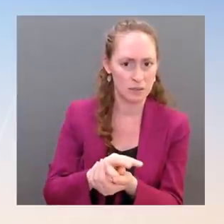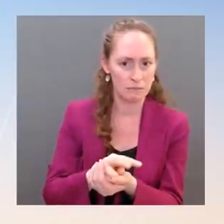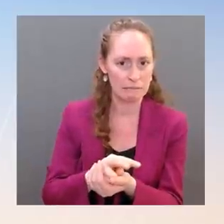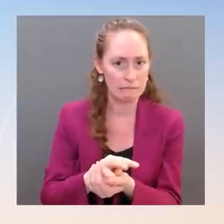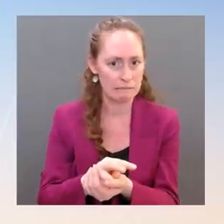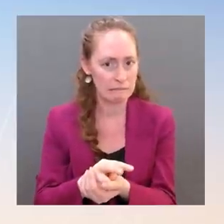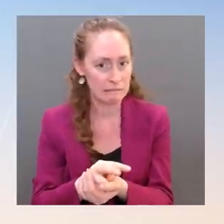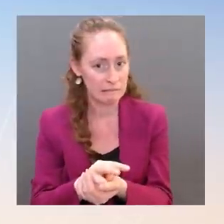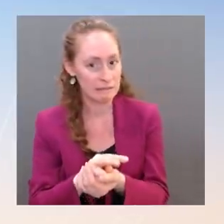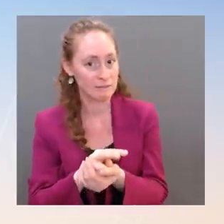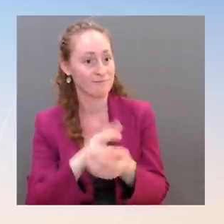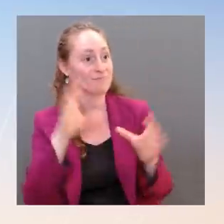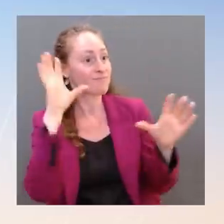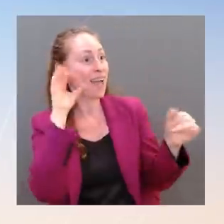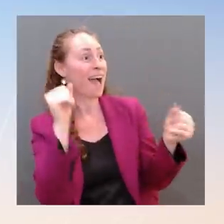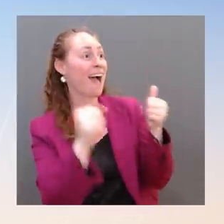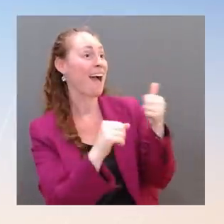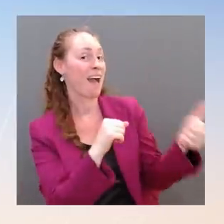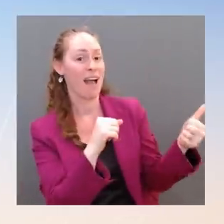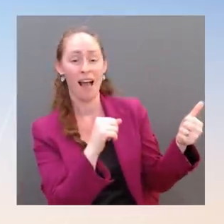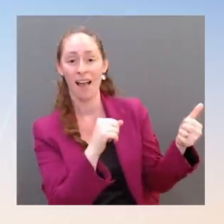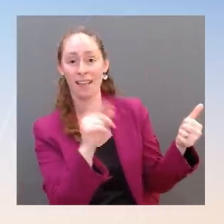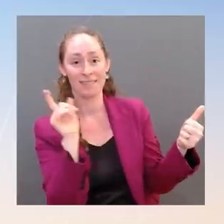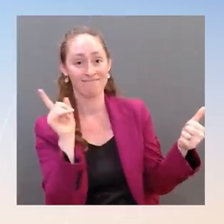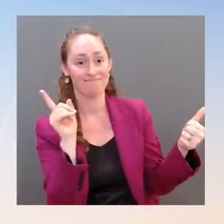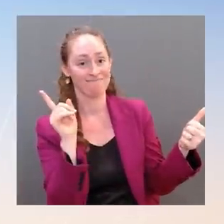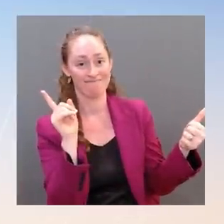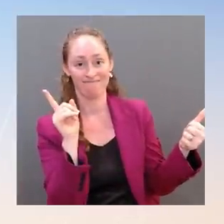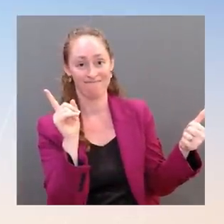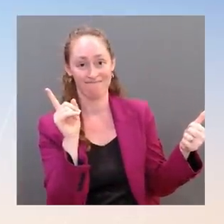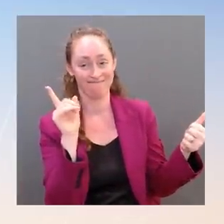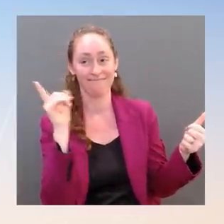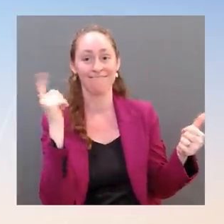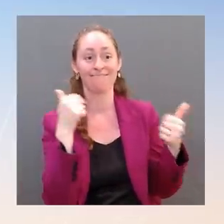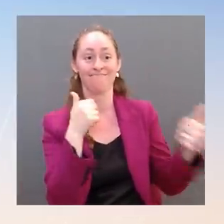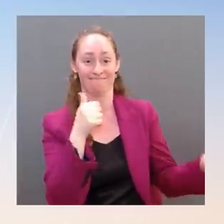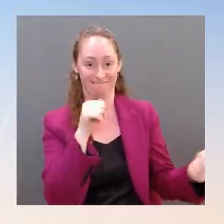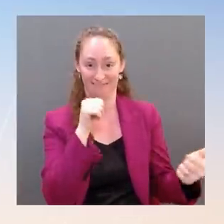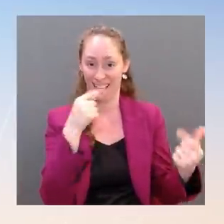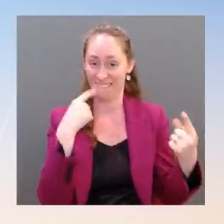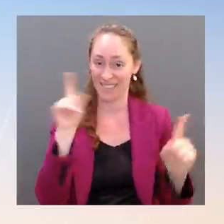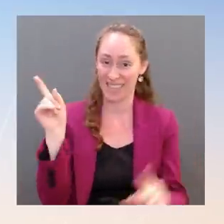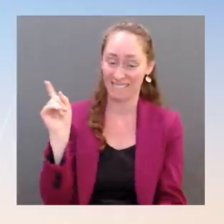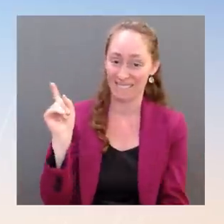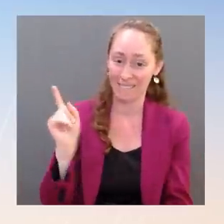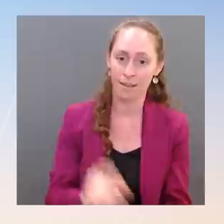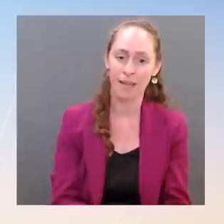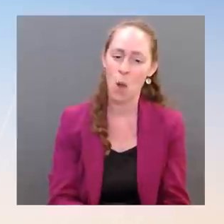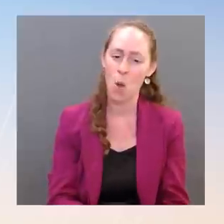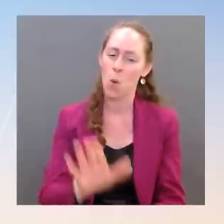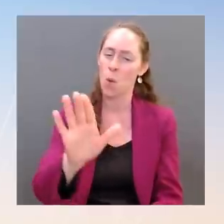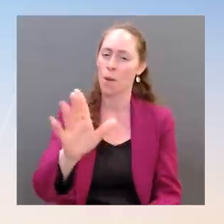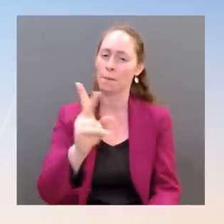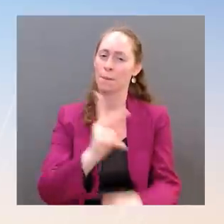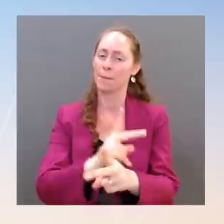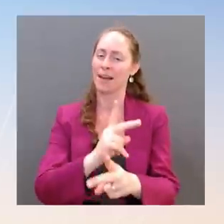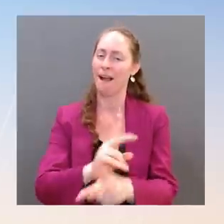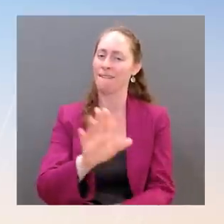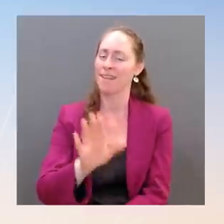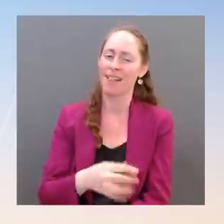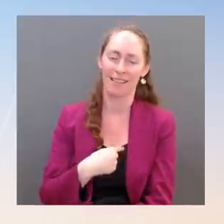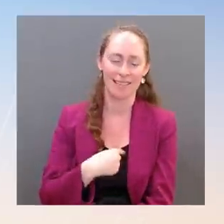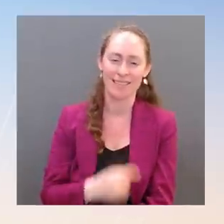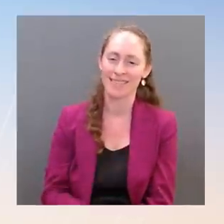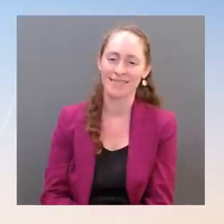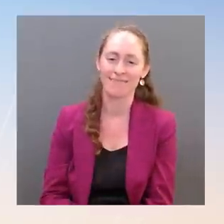as it comes to, you know, I have to be careful about what I can say here. But we, you know, the race